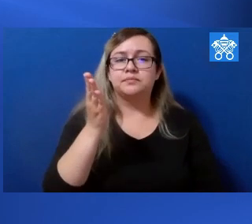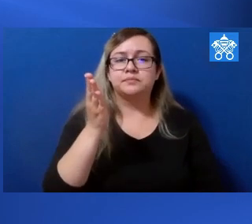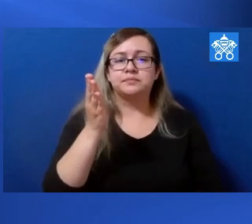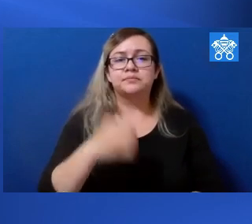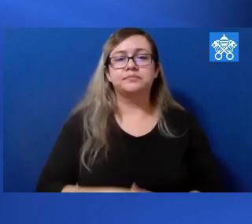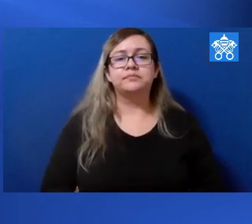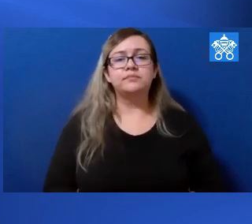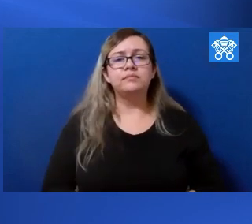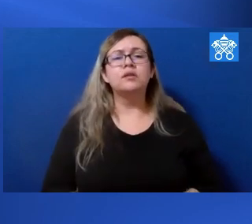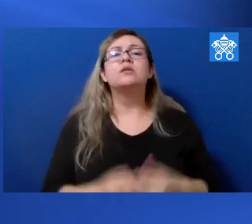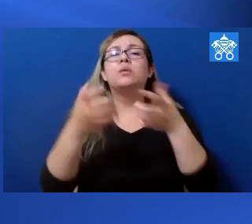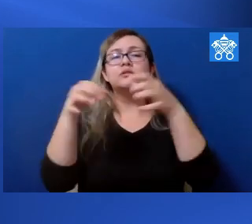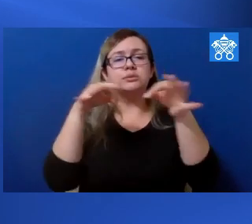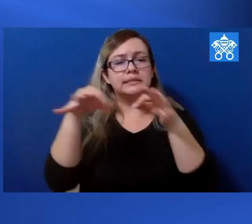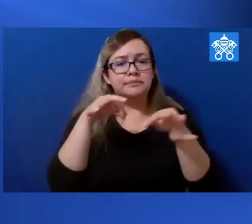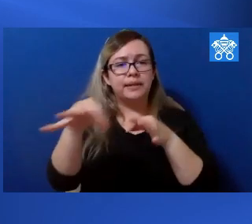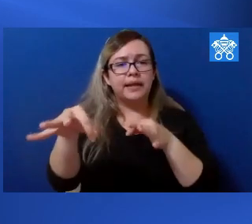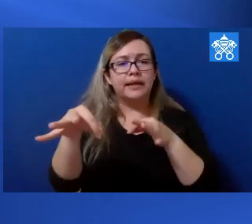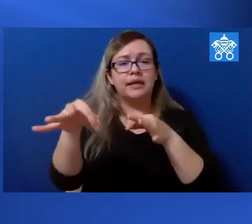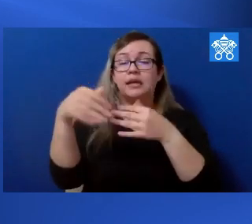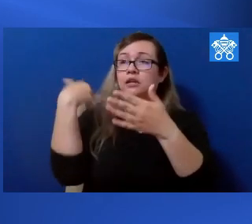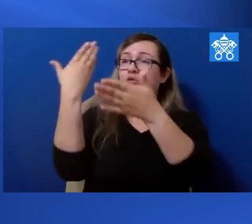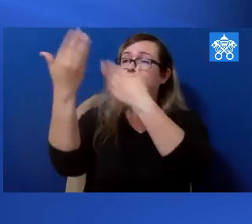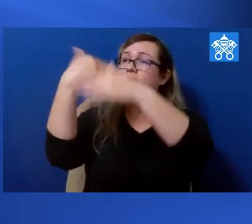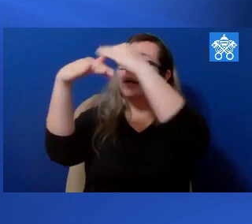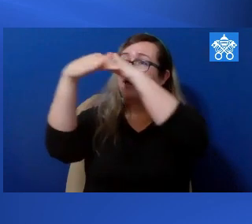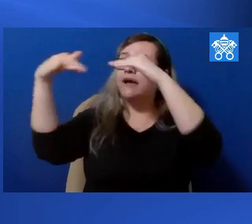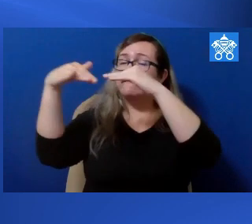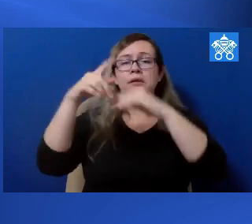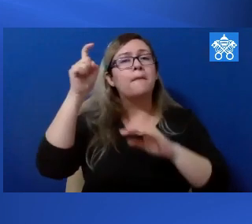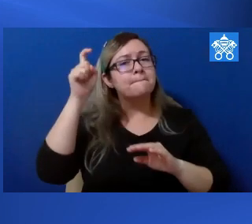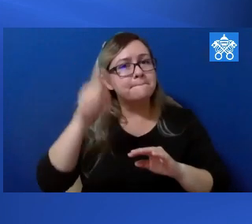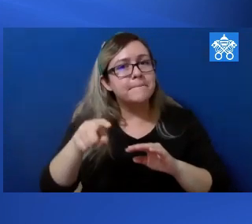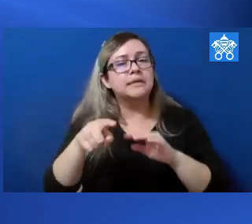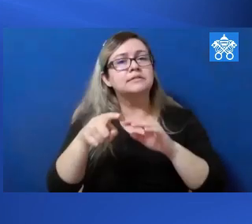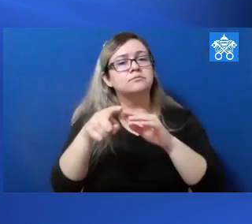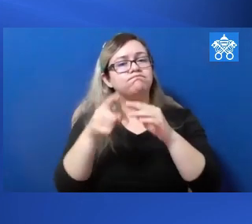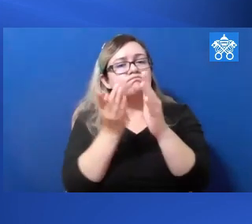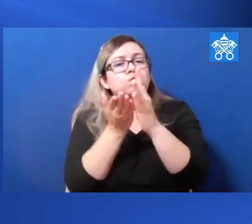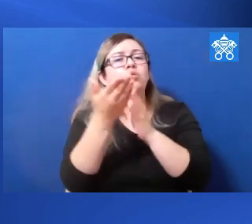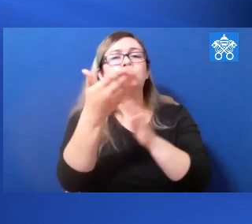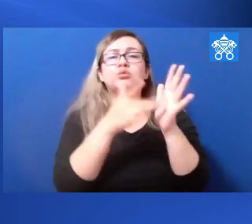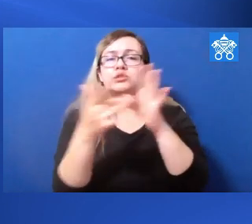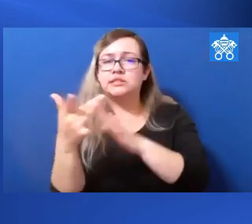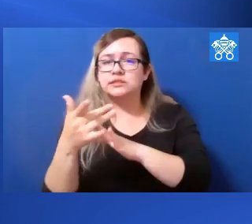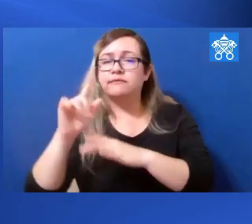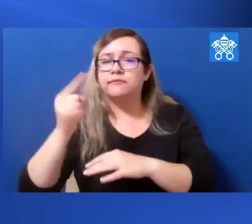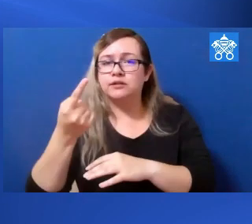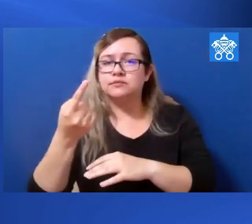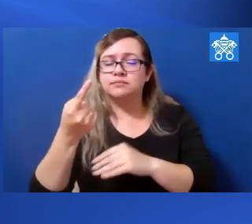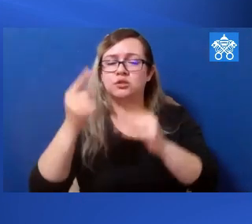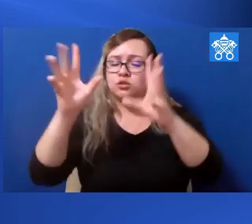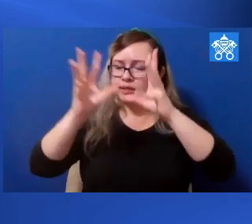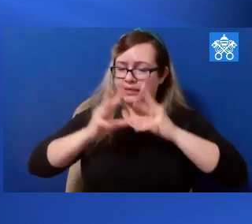to tell us that to enter into God's life, into salvation, we need to pass through him. Through him,